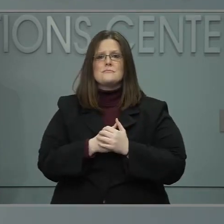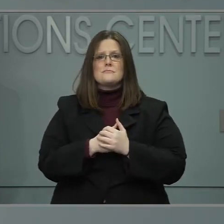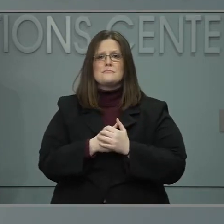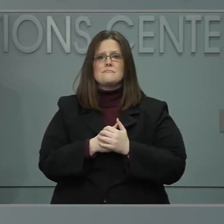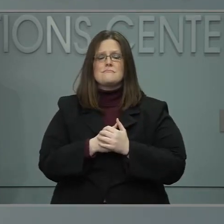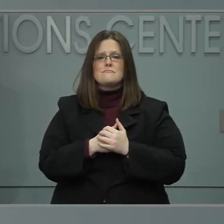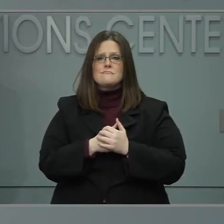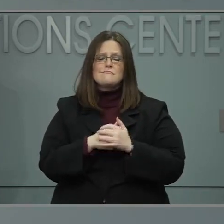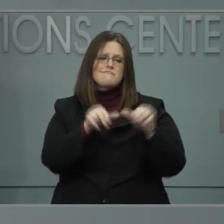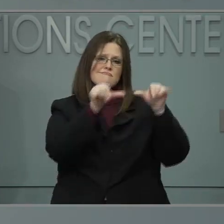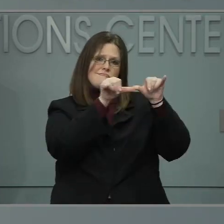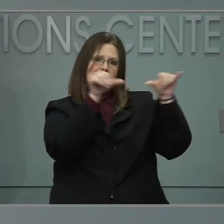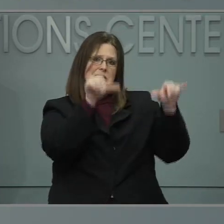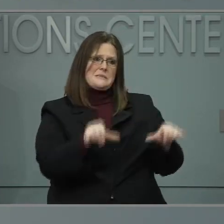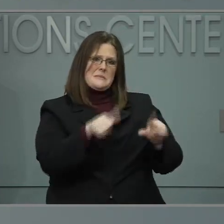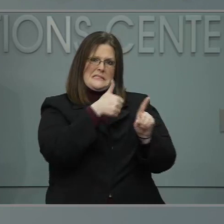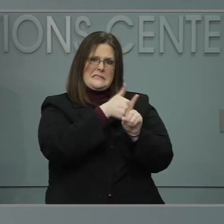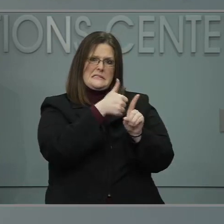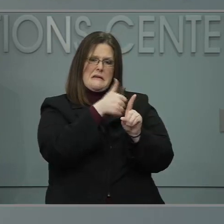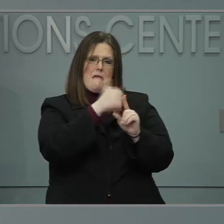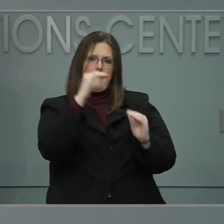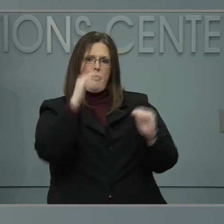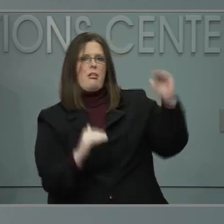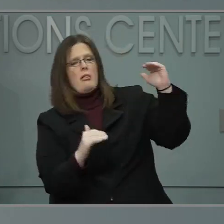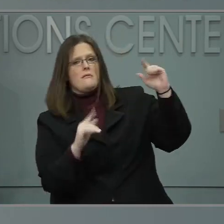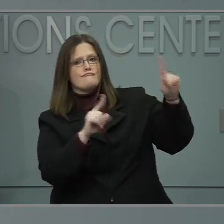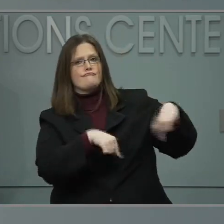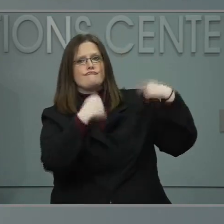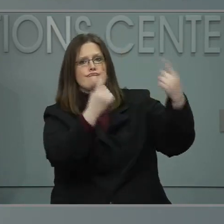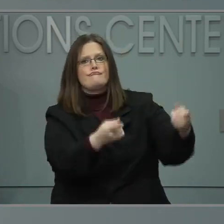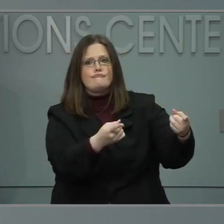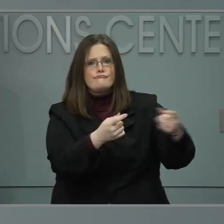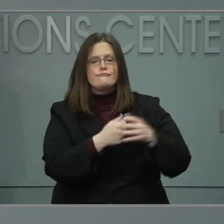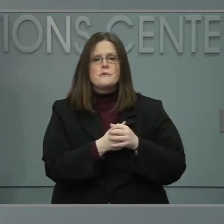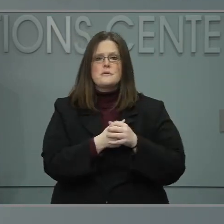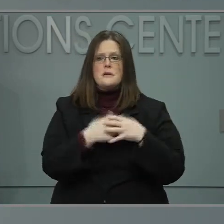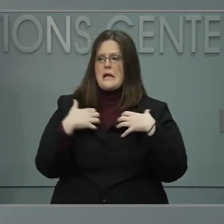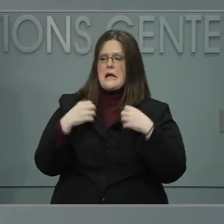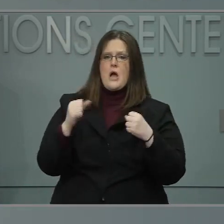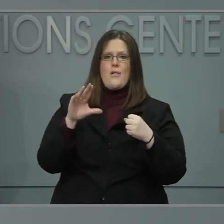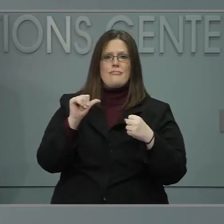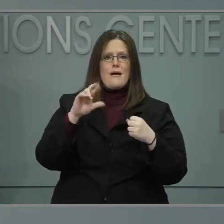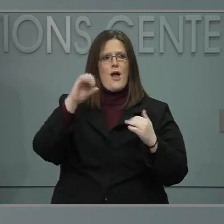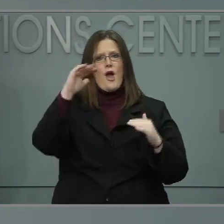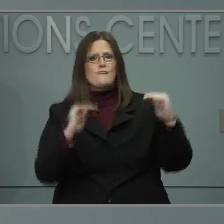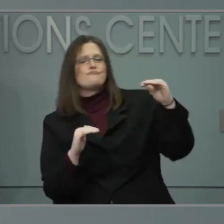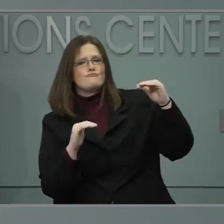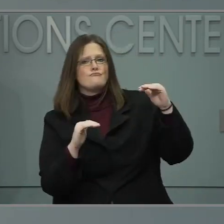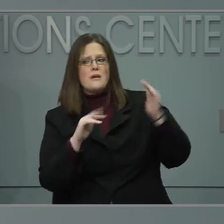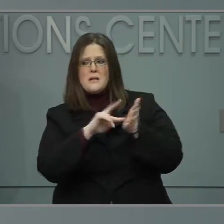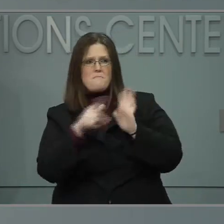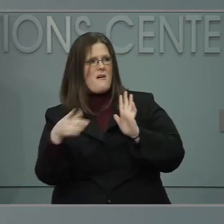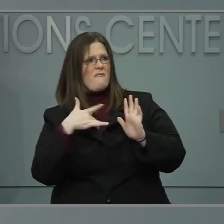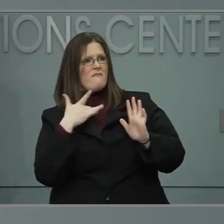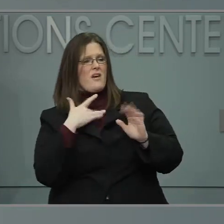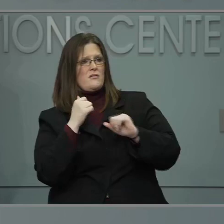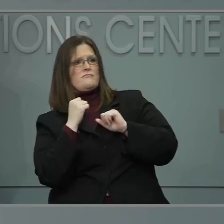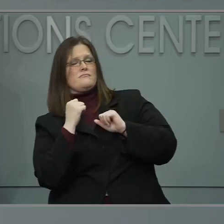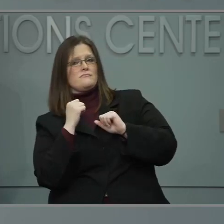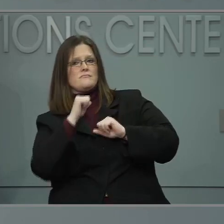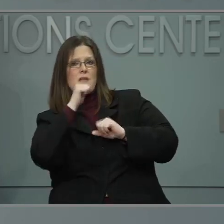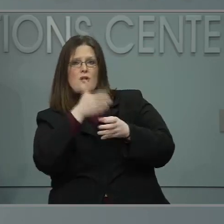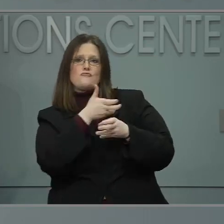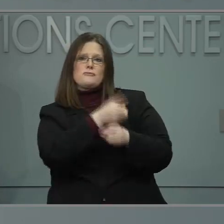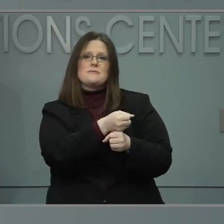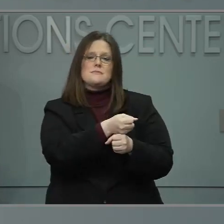systemic inequities in our healthcare system and you get and you can get mistrust of this vaccine as well as lack of preventive